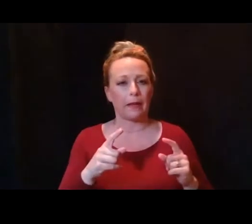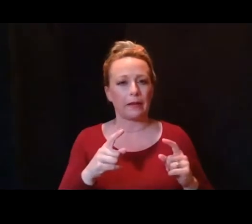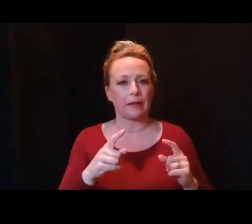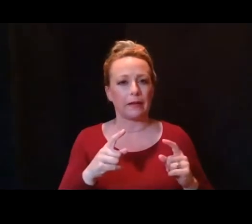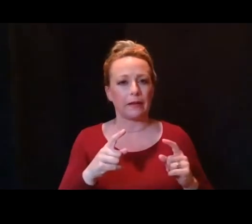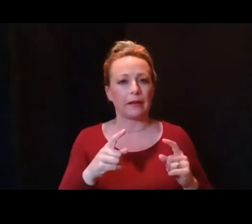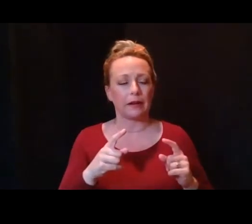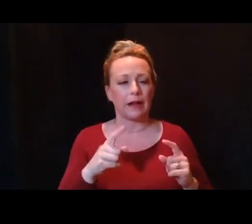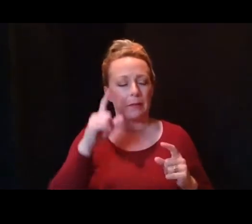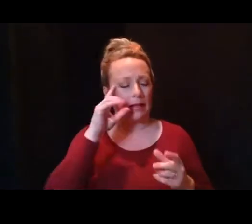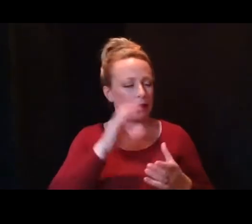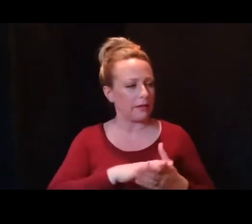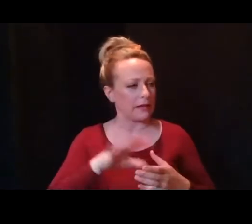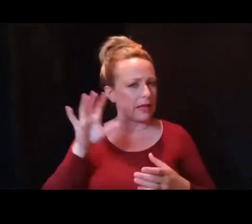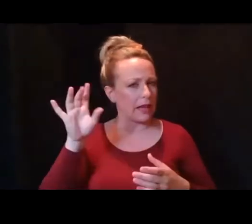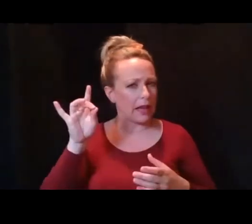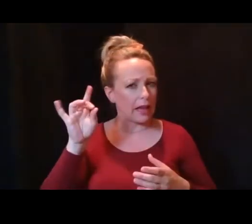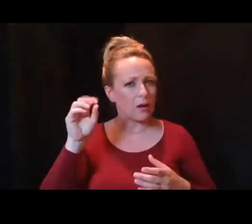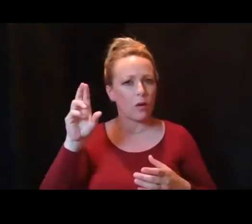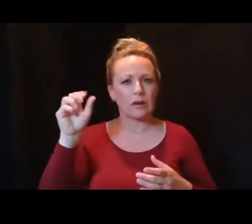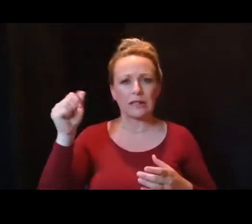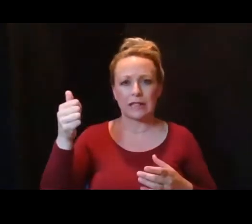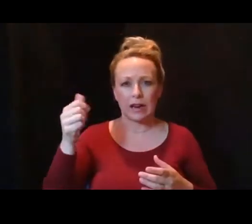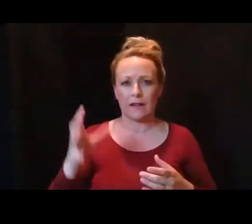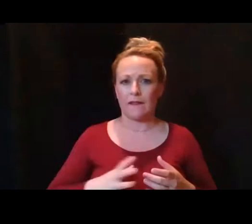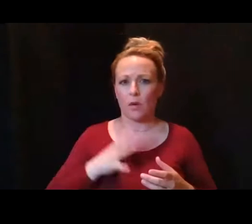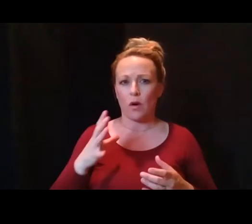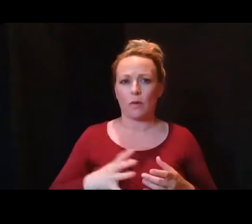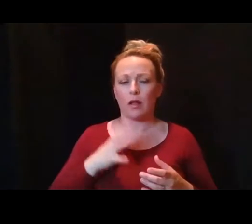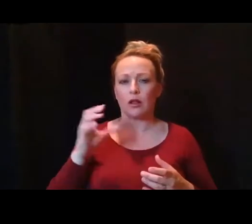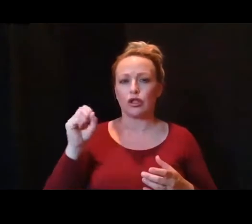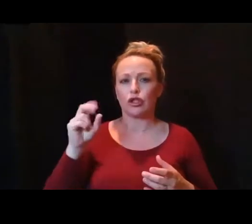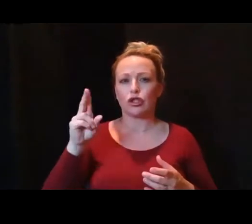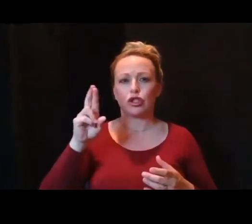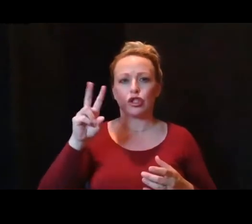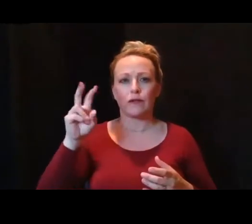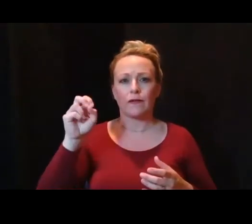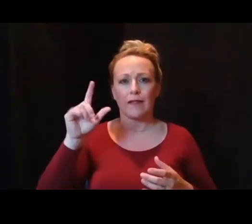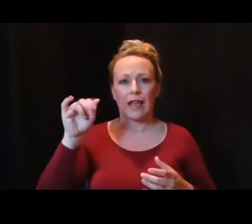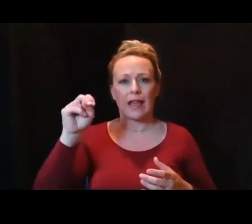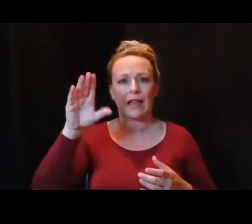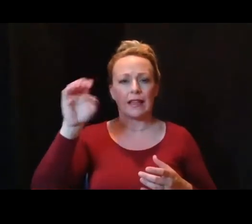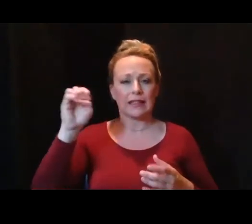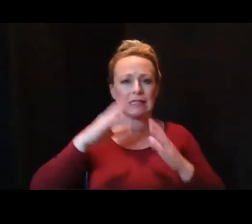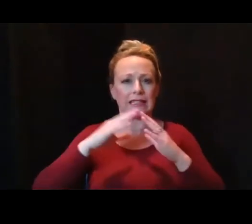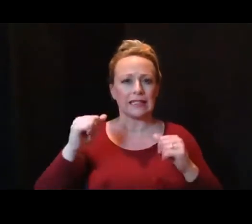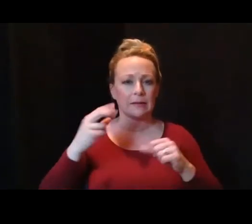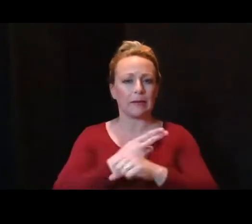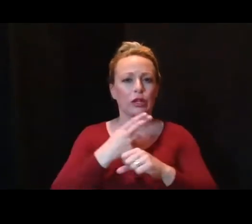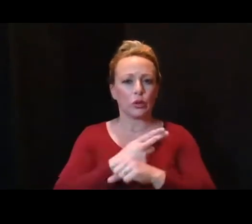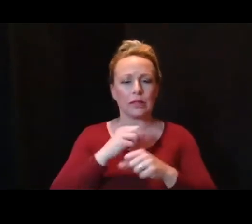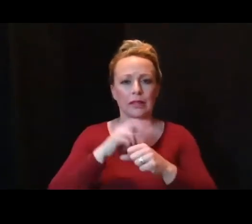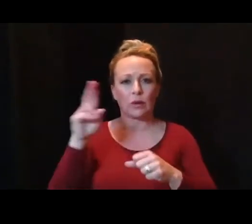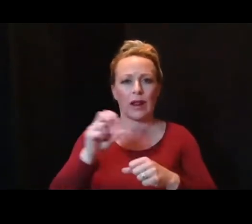I believe it's eight or ten formal surveillance systems being used in the United States, a wide